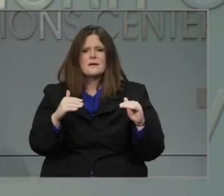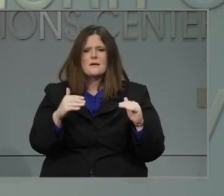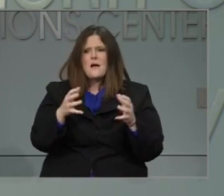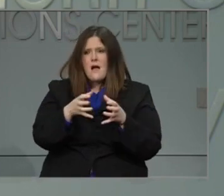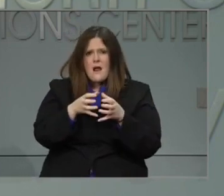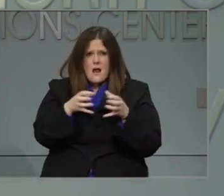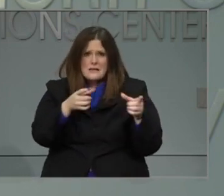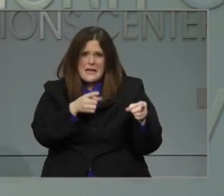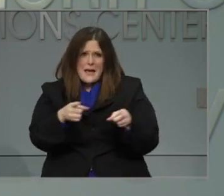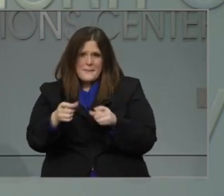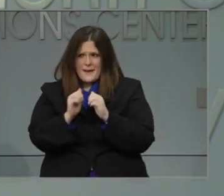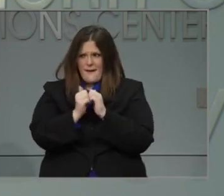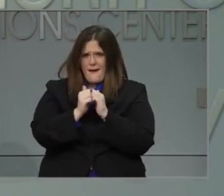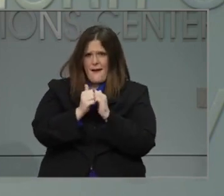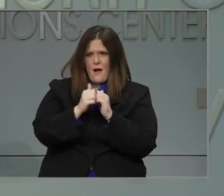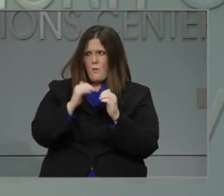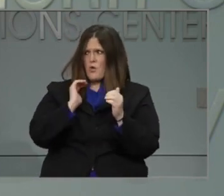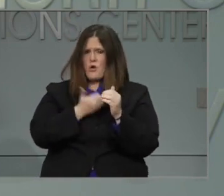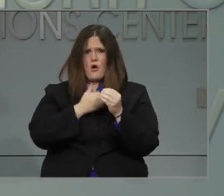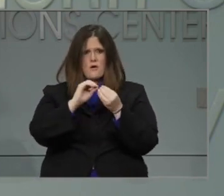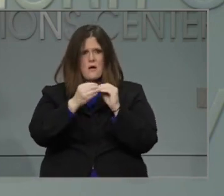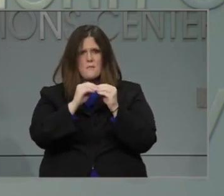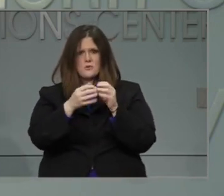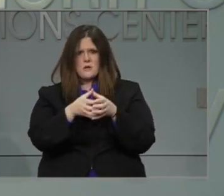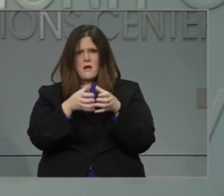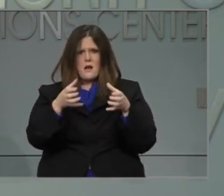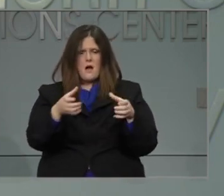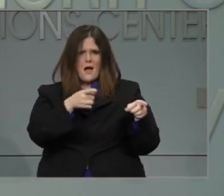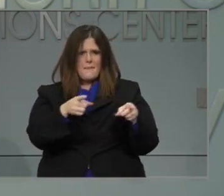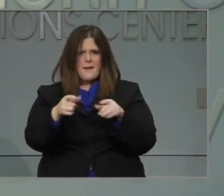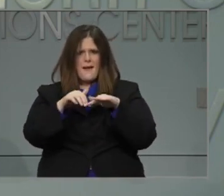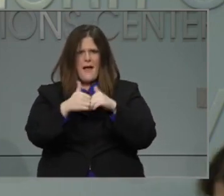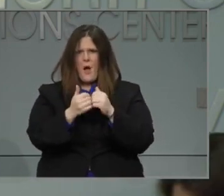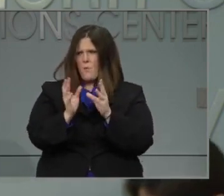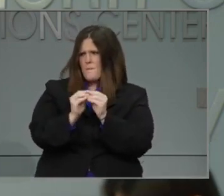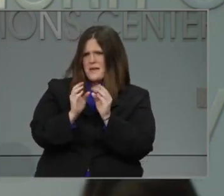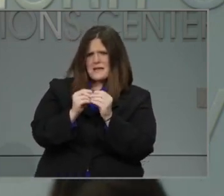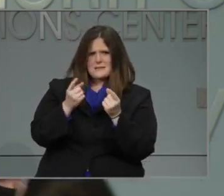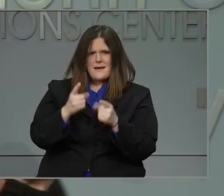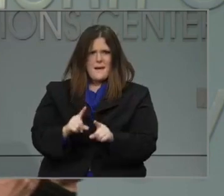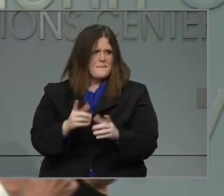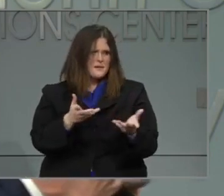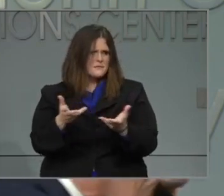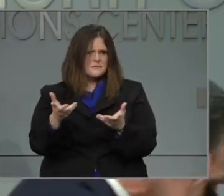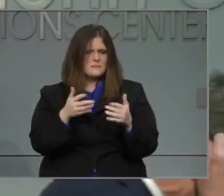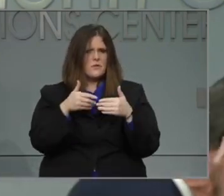year with the current state of our numbers in North Carolina? Dr. Cohen, I'll let you take that one.